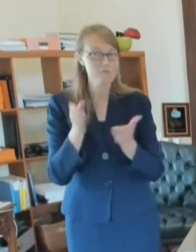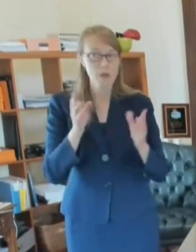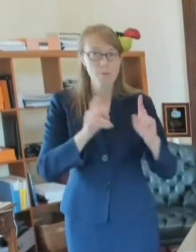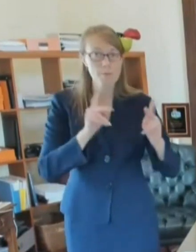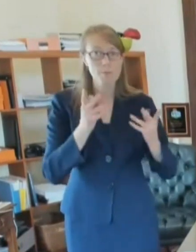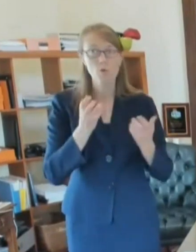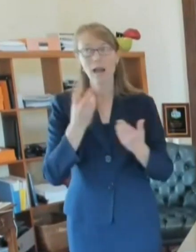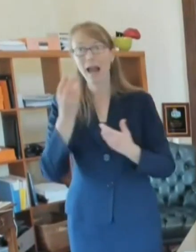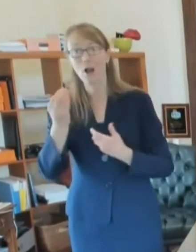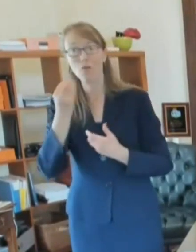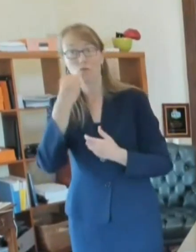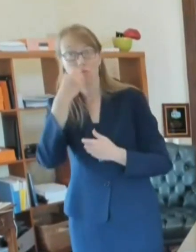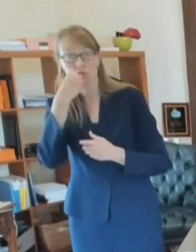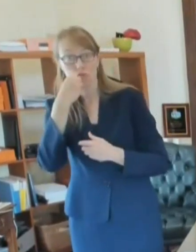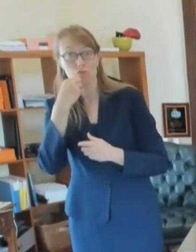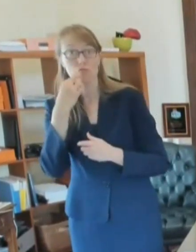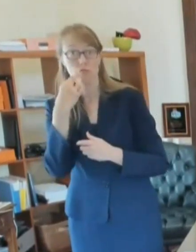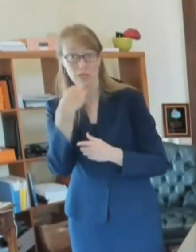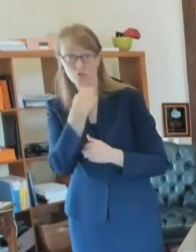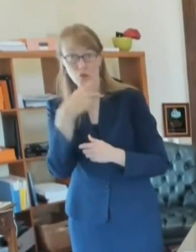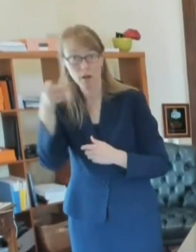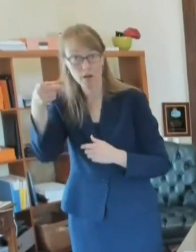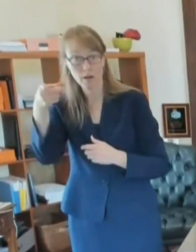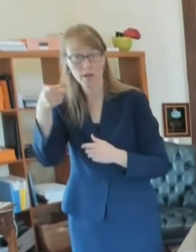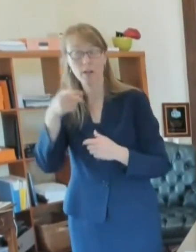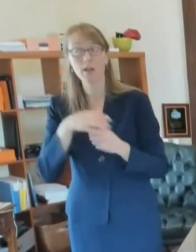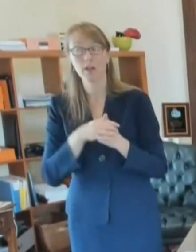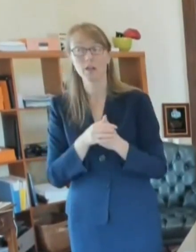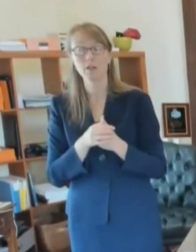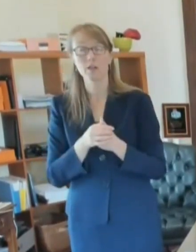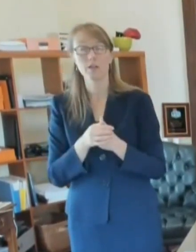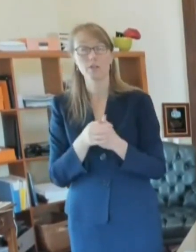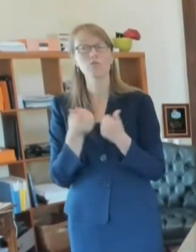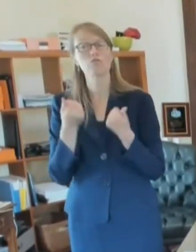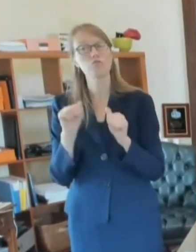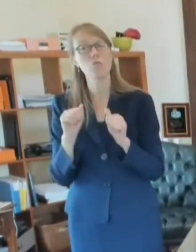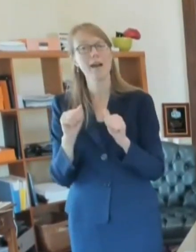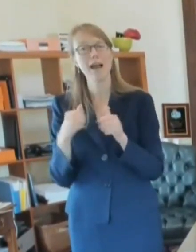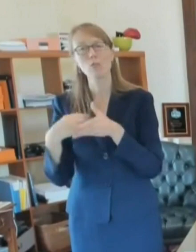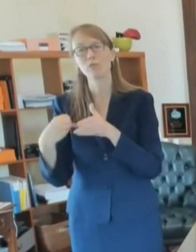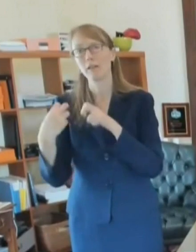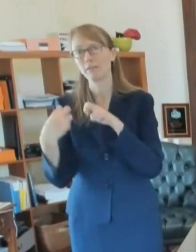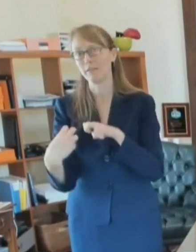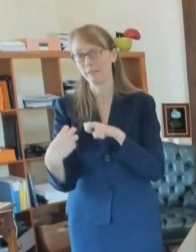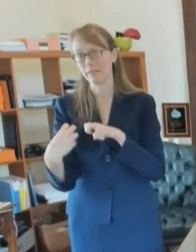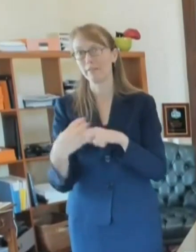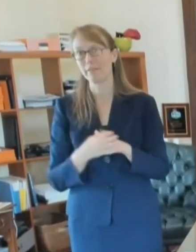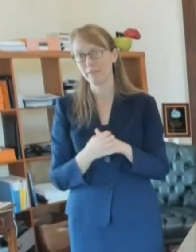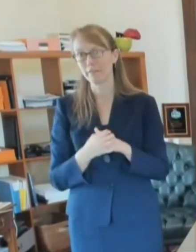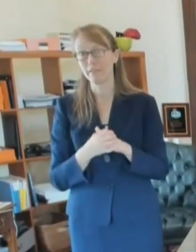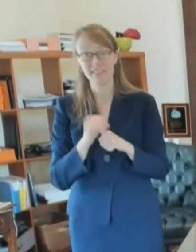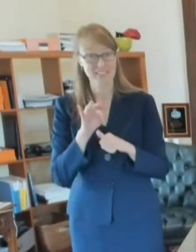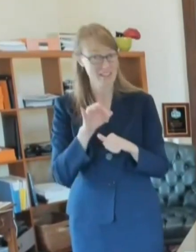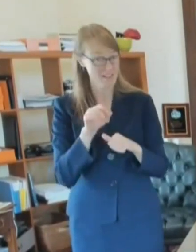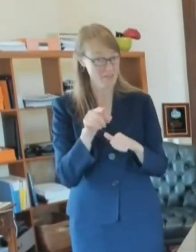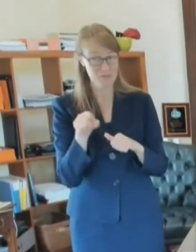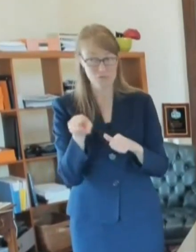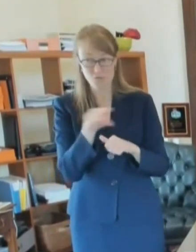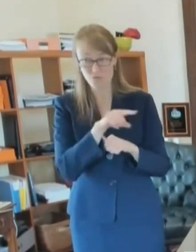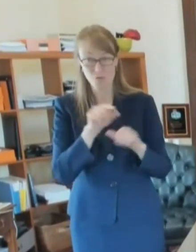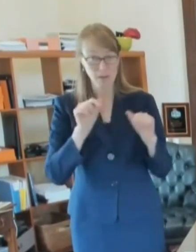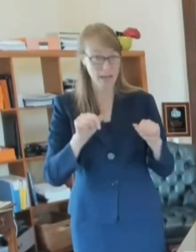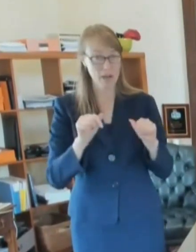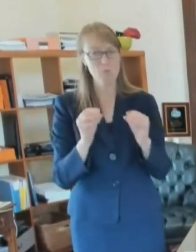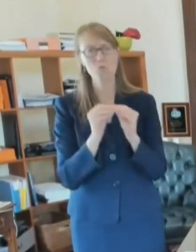to get a bite to eat, try to sit outdoors if you possibly can. It's just a little bit safer,